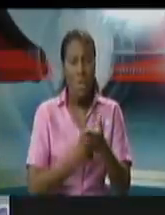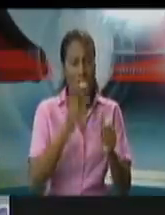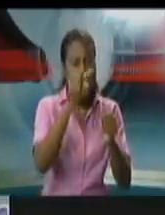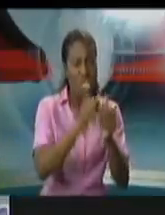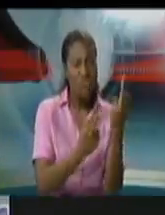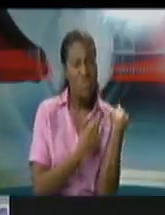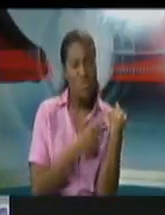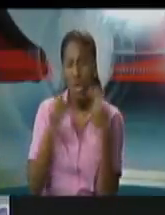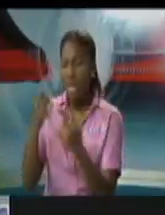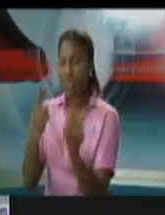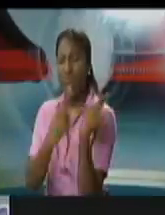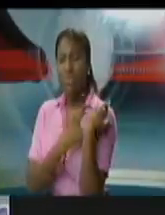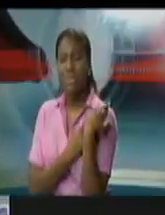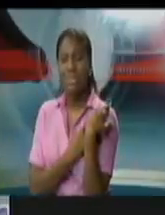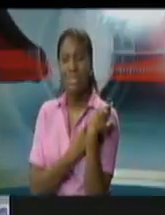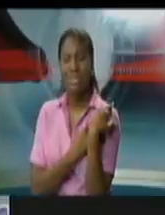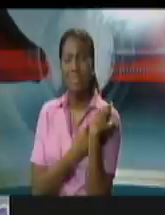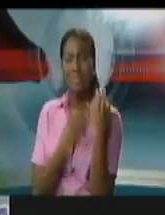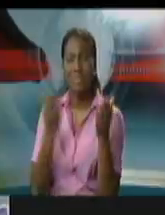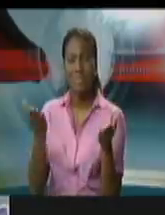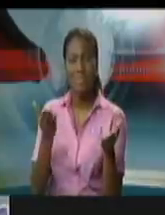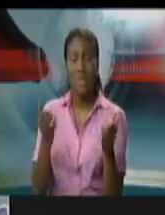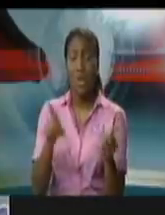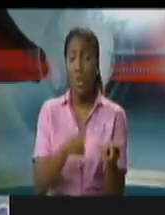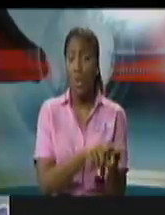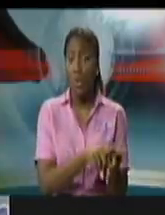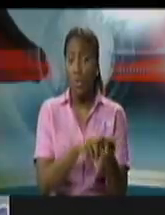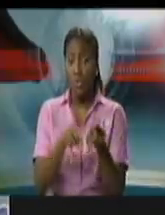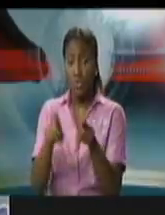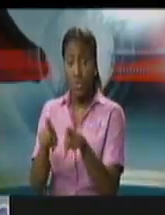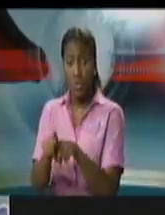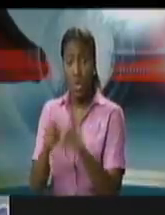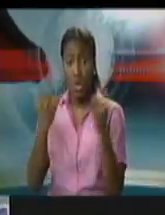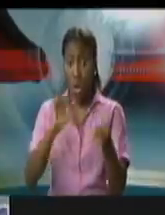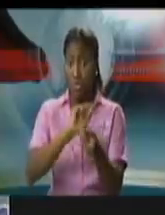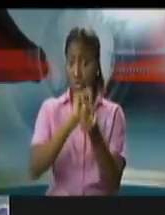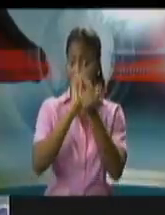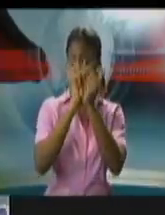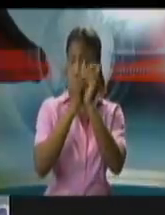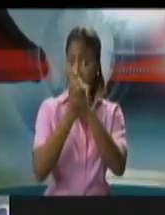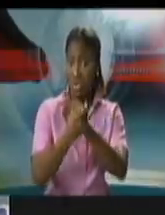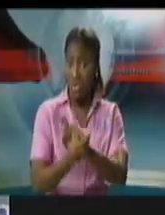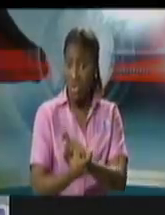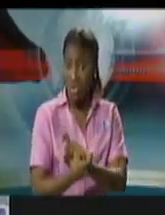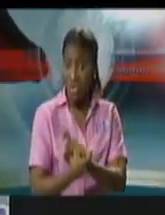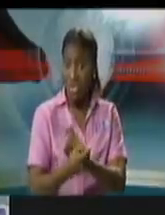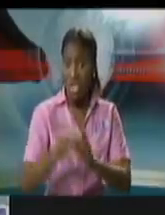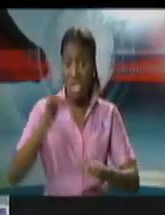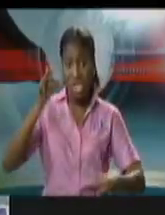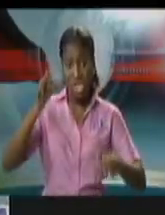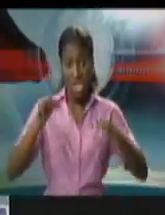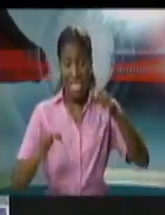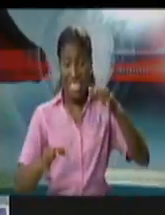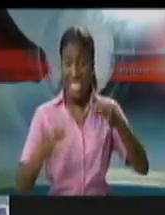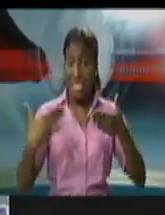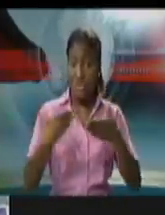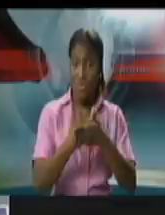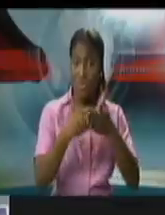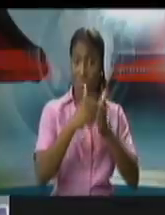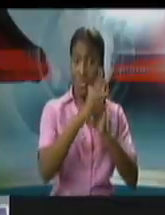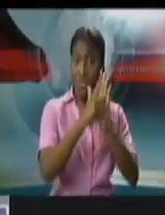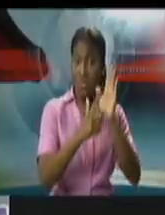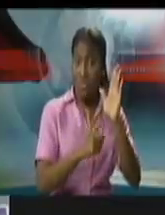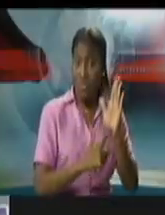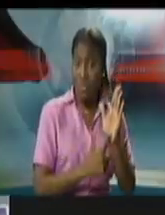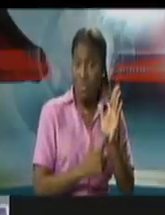and with respect to the restorative justice action being taken by the state at